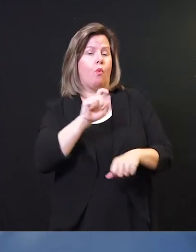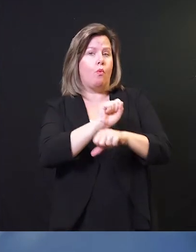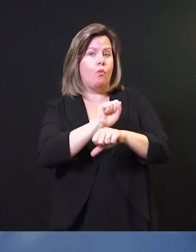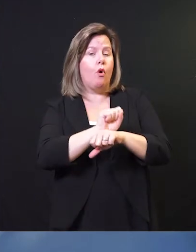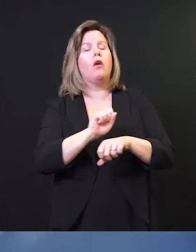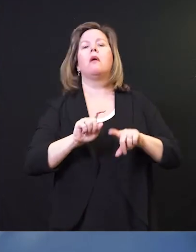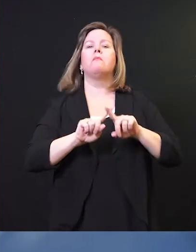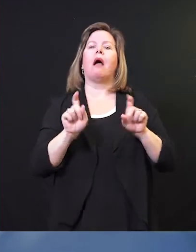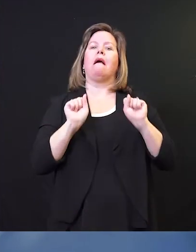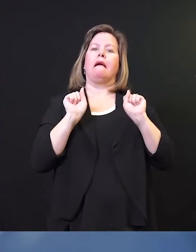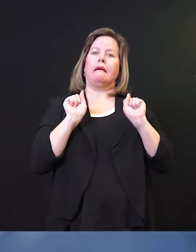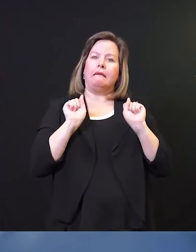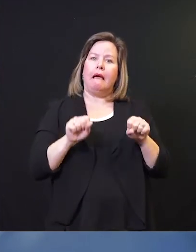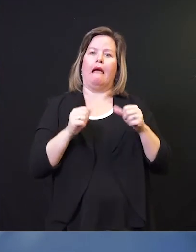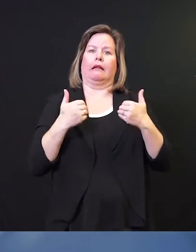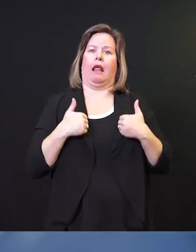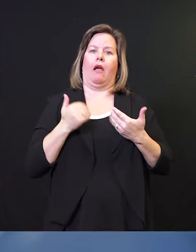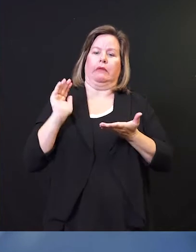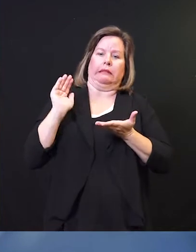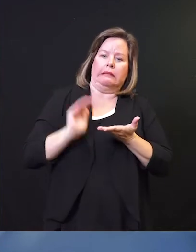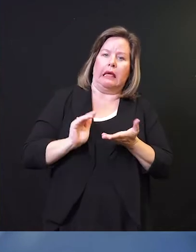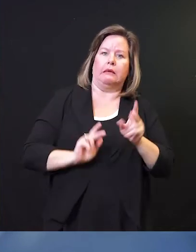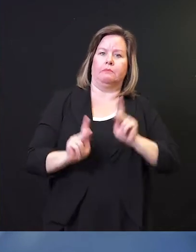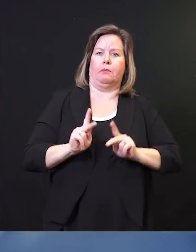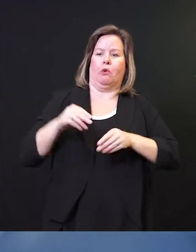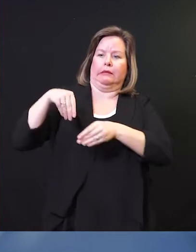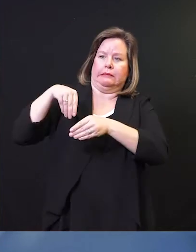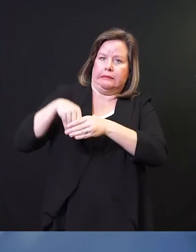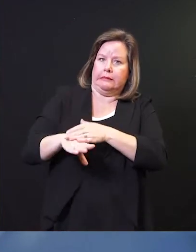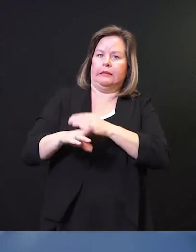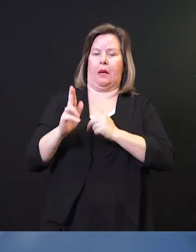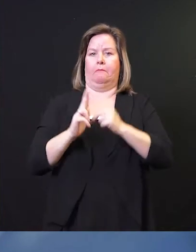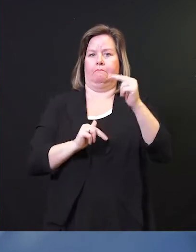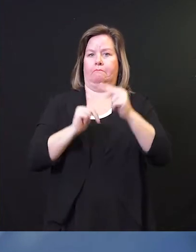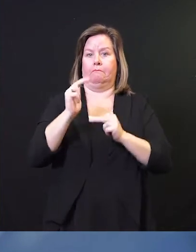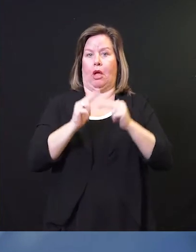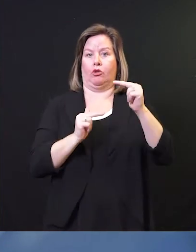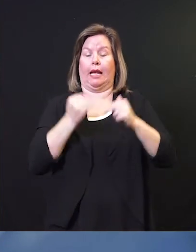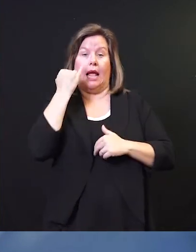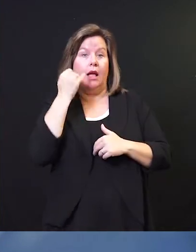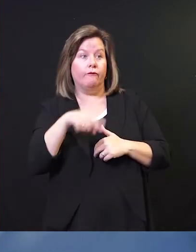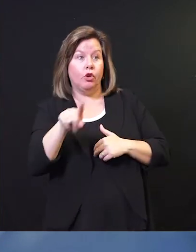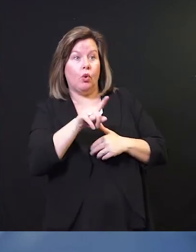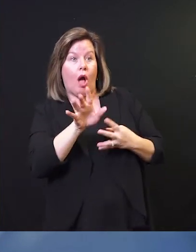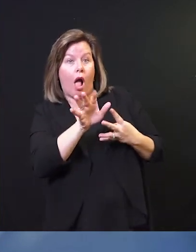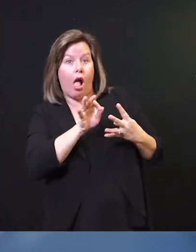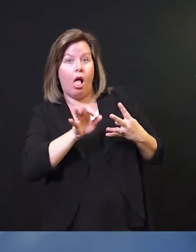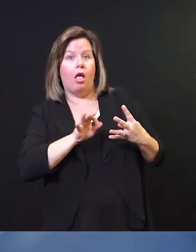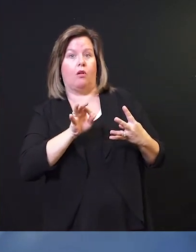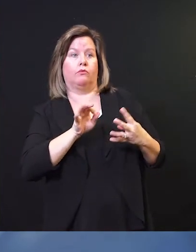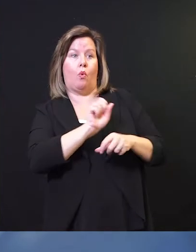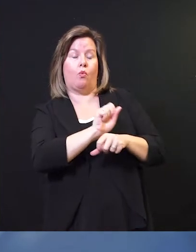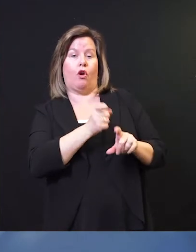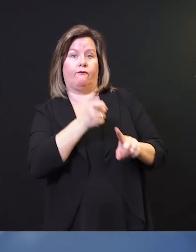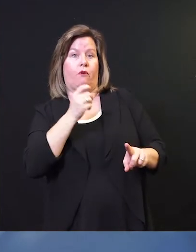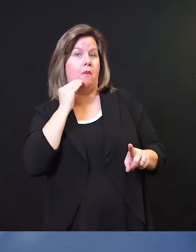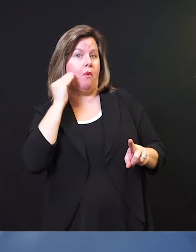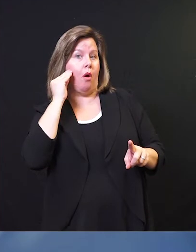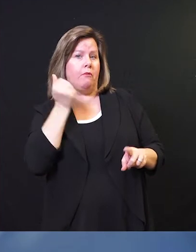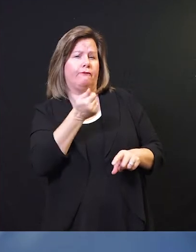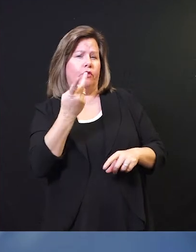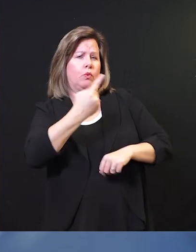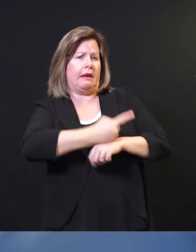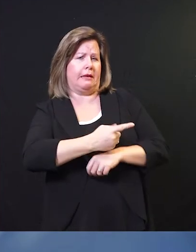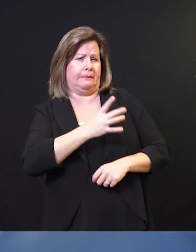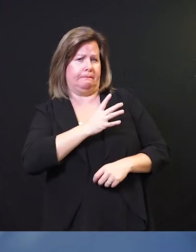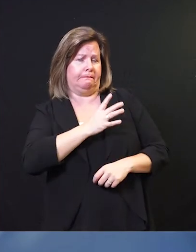occupancy in our buildings if we work from home, even if it's only a day or a couple of days a week. And number one, if